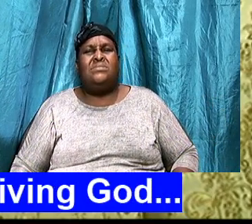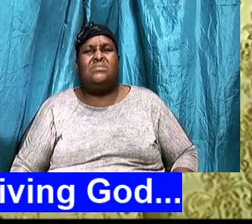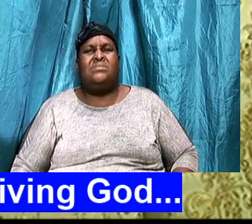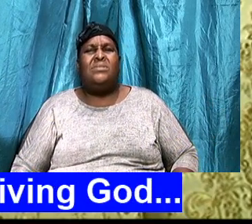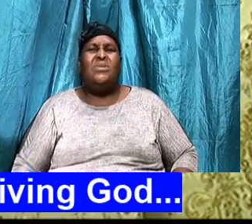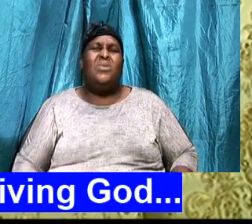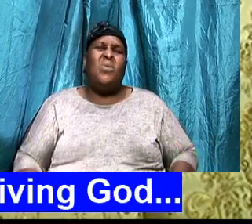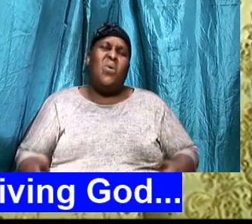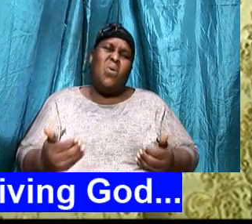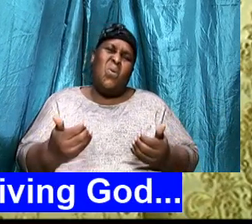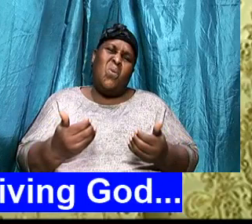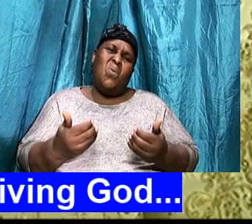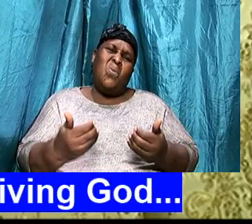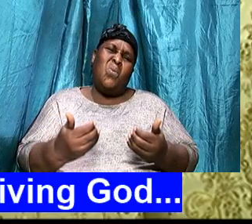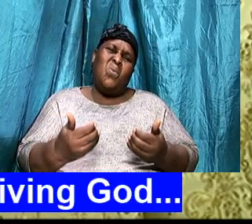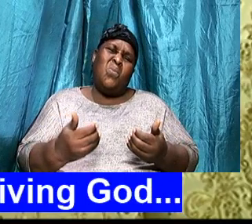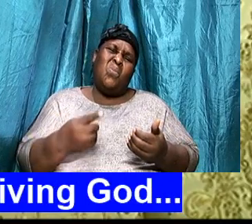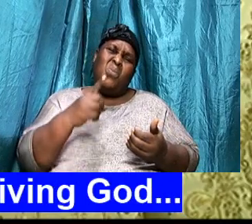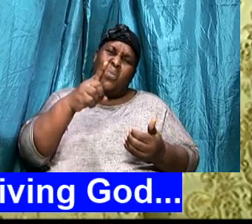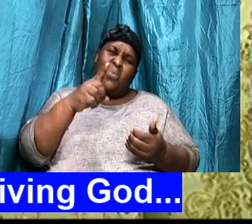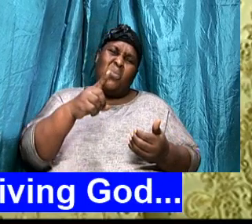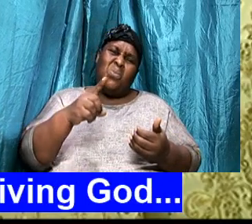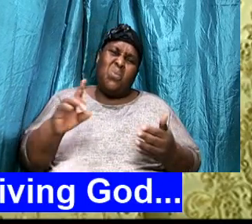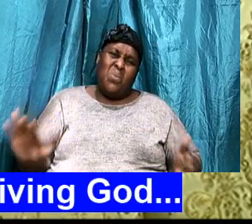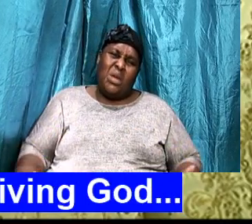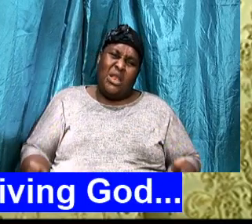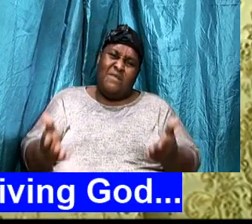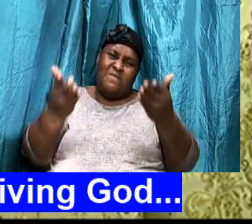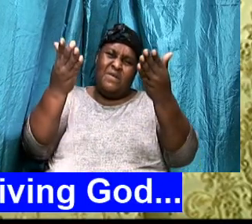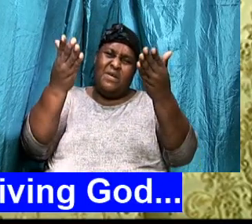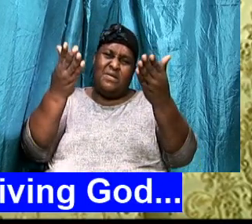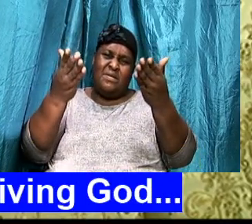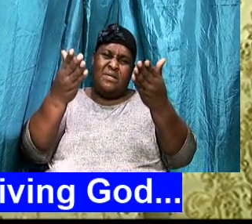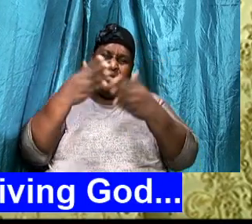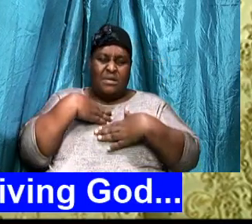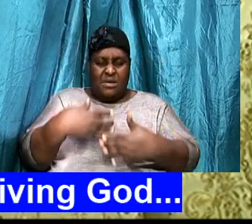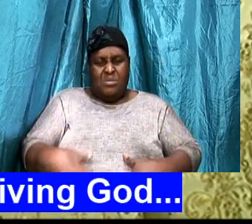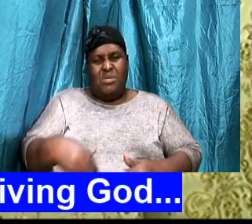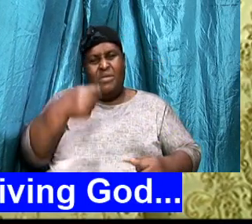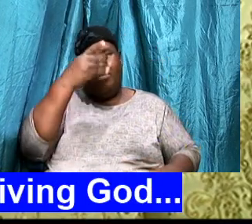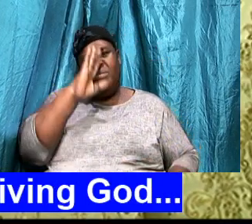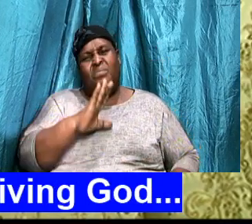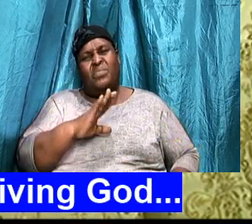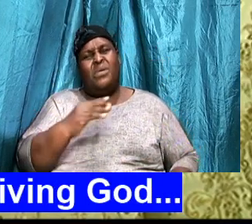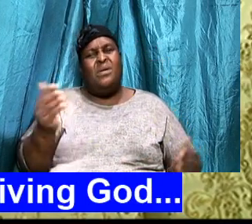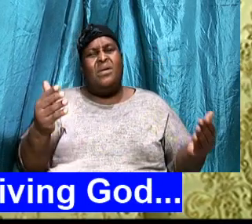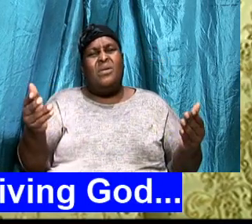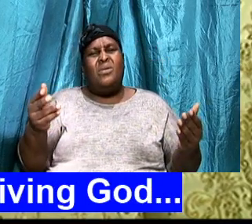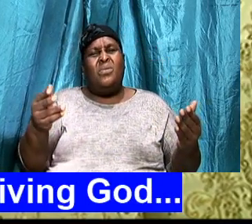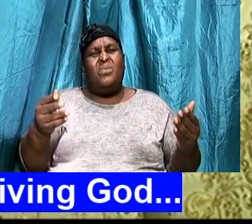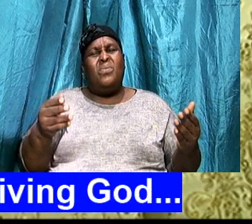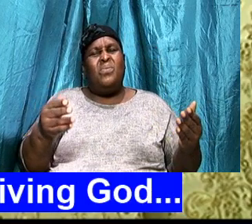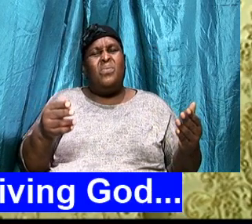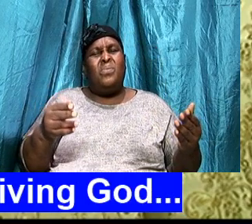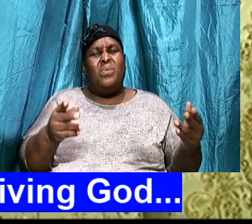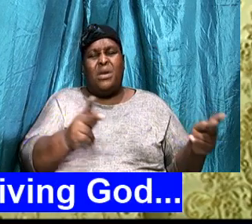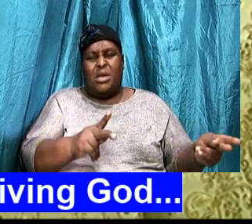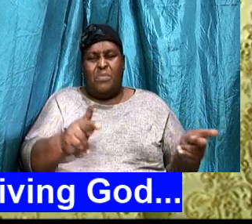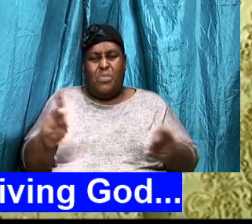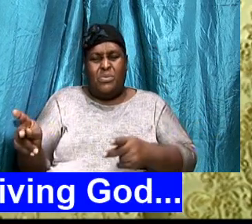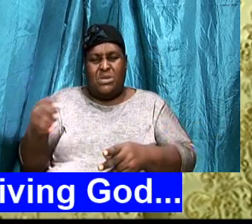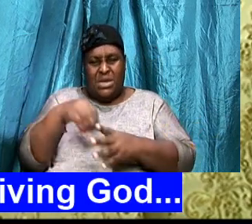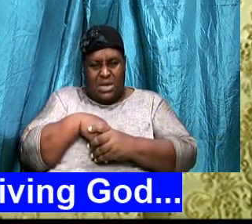How are you, Uplifting the temple, Of the Lord, What are you putting, In the temple, Of the Lord,